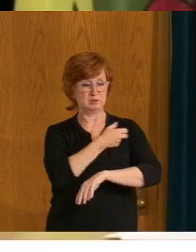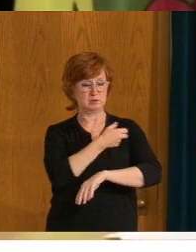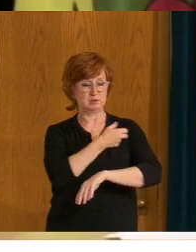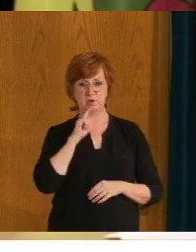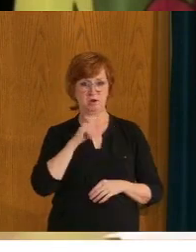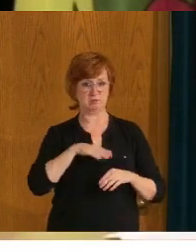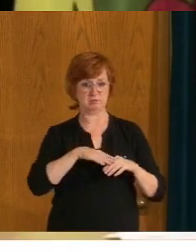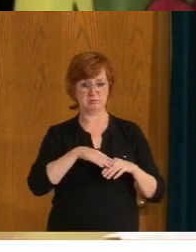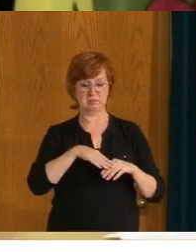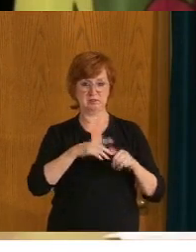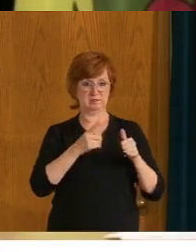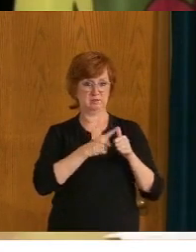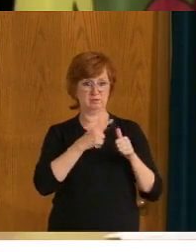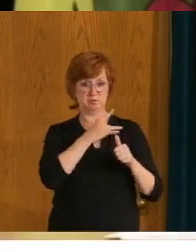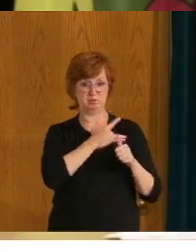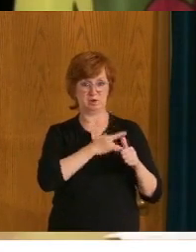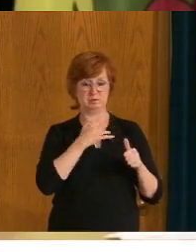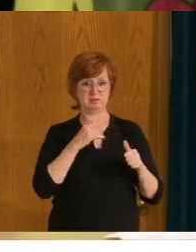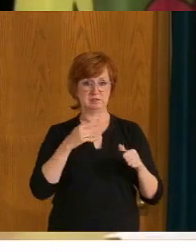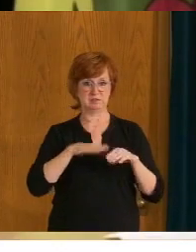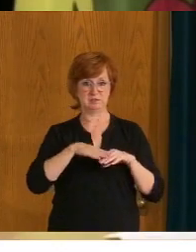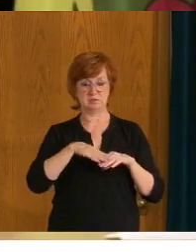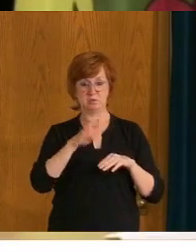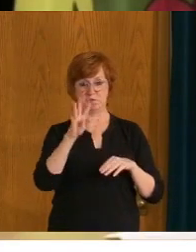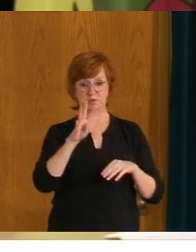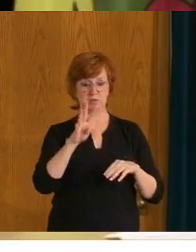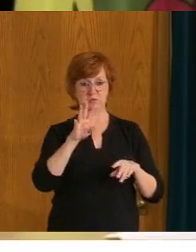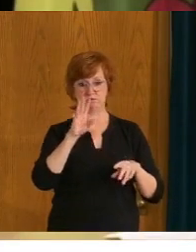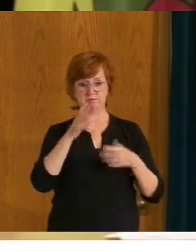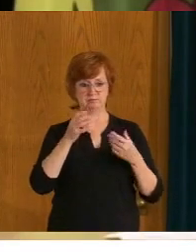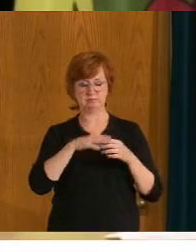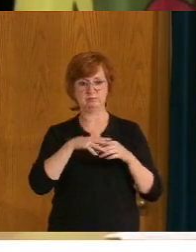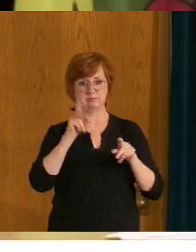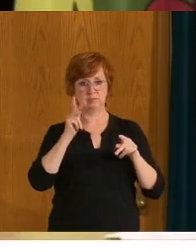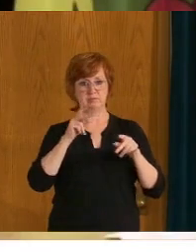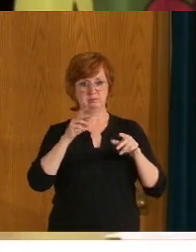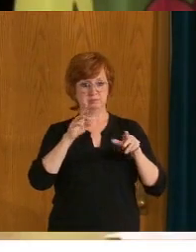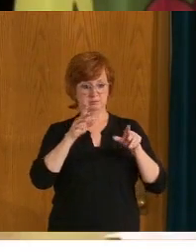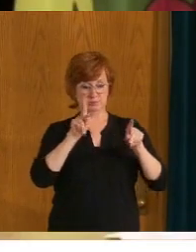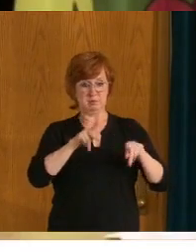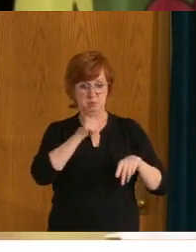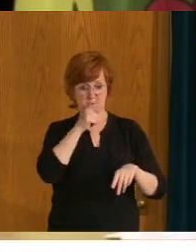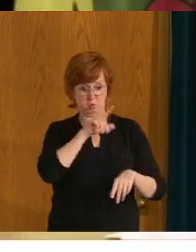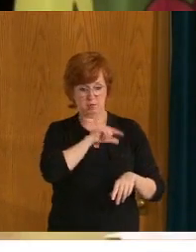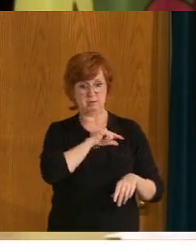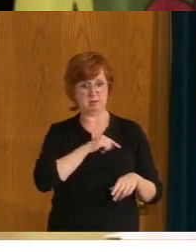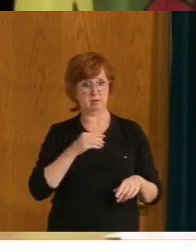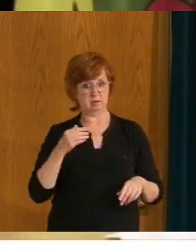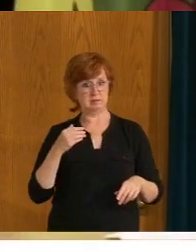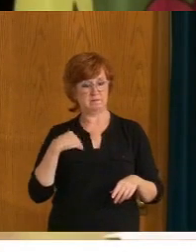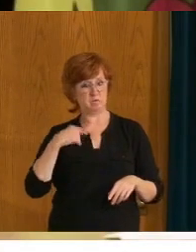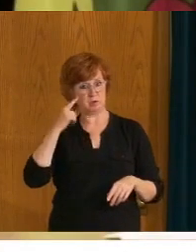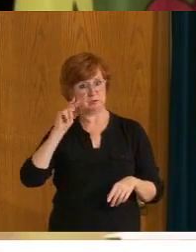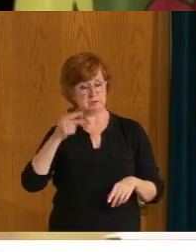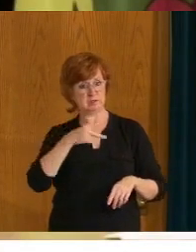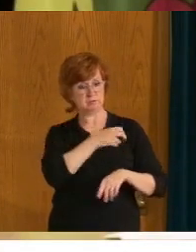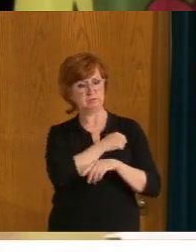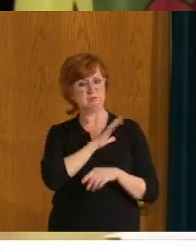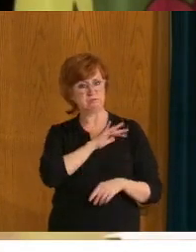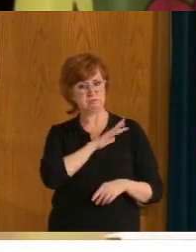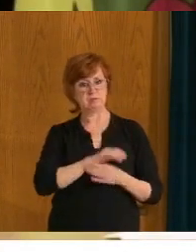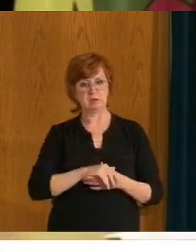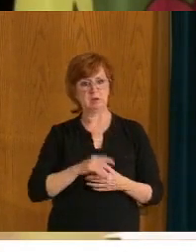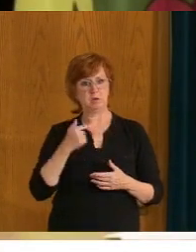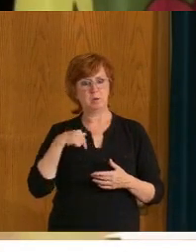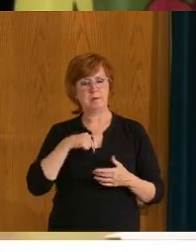that has, came out and, and received, uh, their second dose. And so we, uh, continue to have faith in, in the people of this province that they, uh,